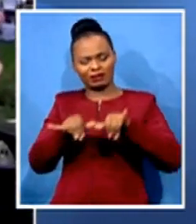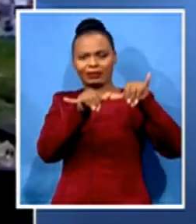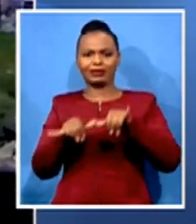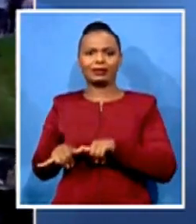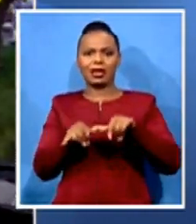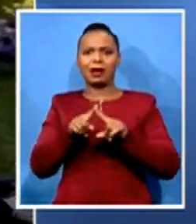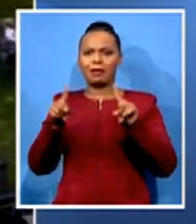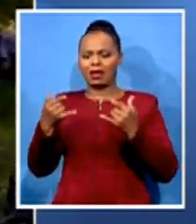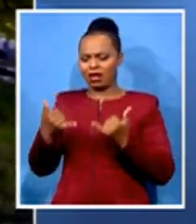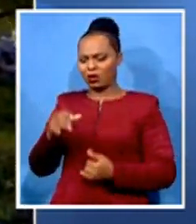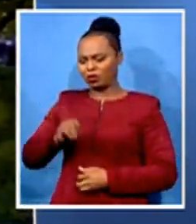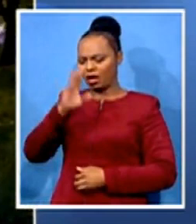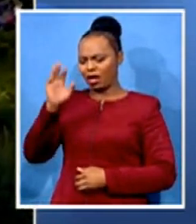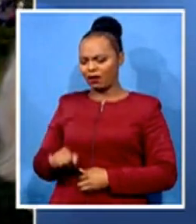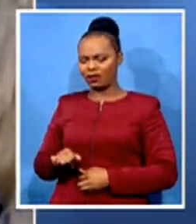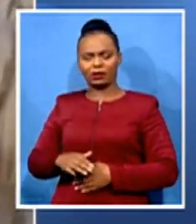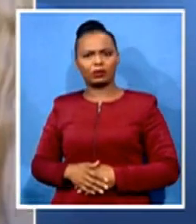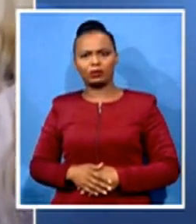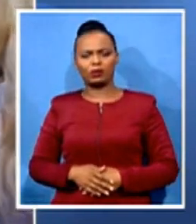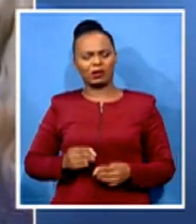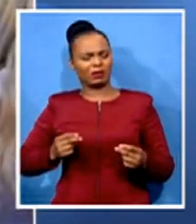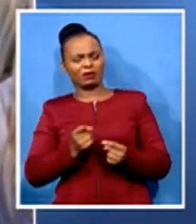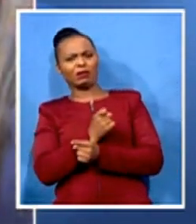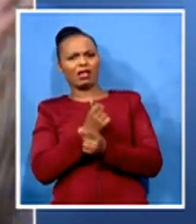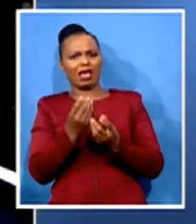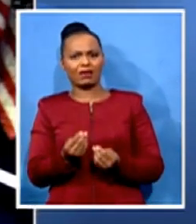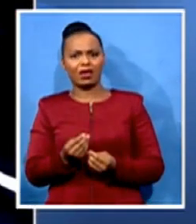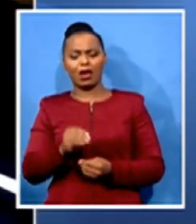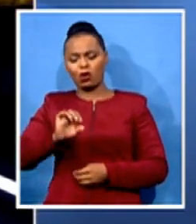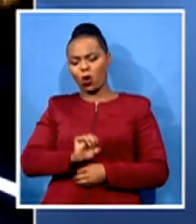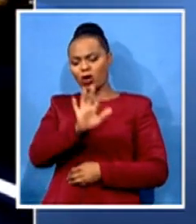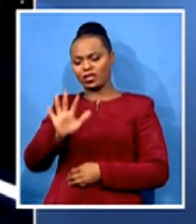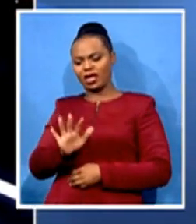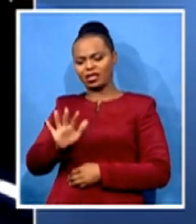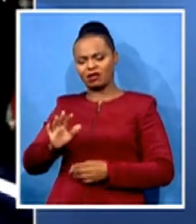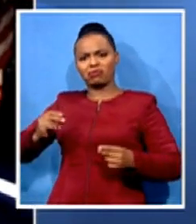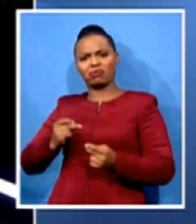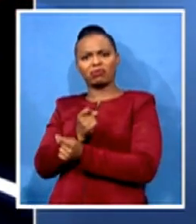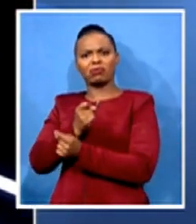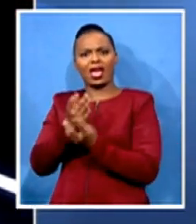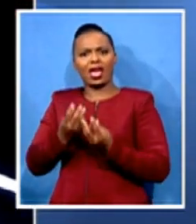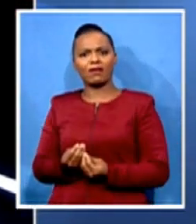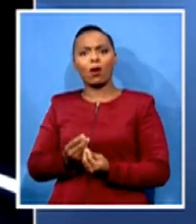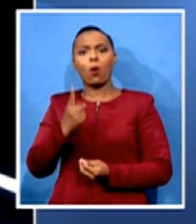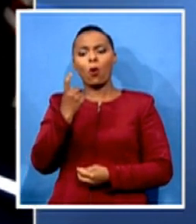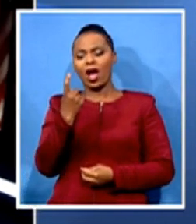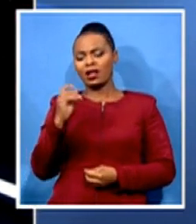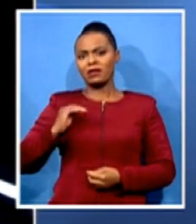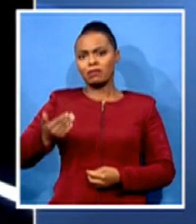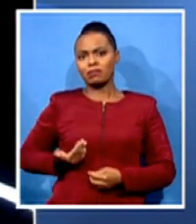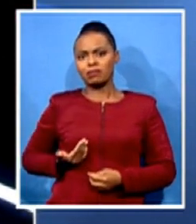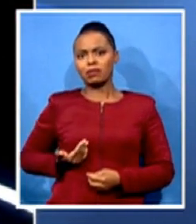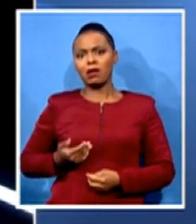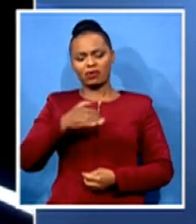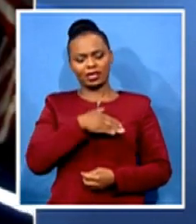the continent, we have regressed. We only have one female president in Ethiopia. It's ceremonial